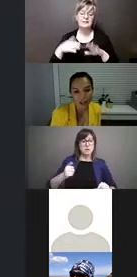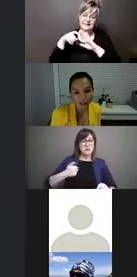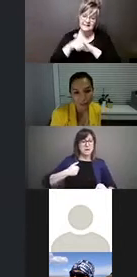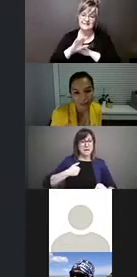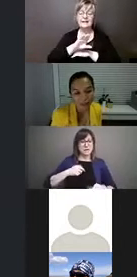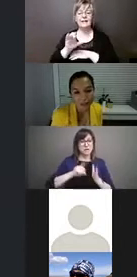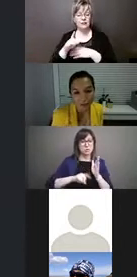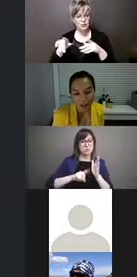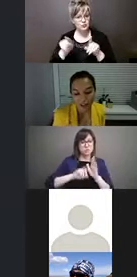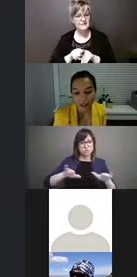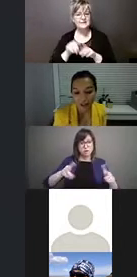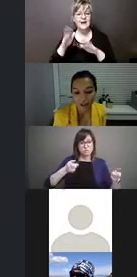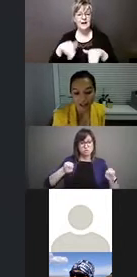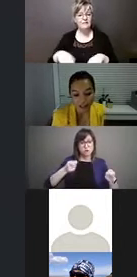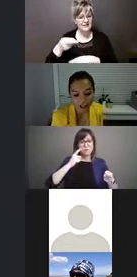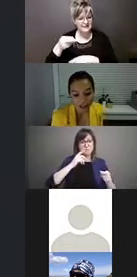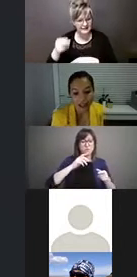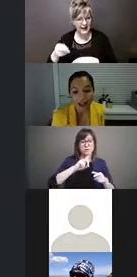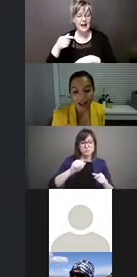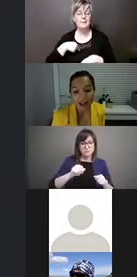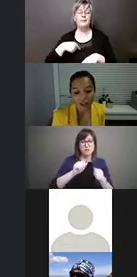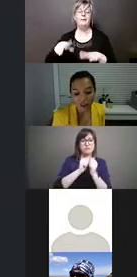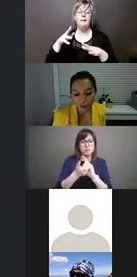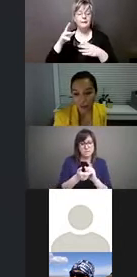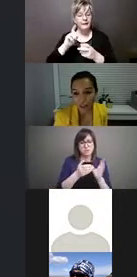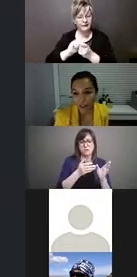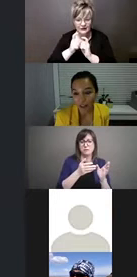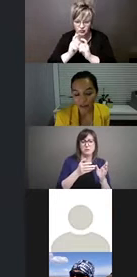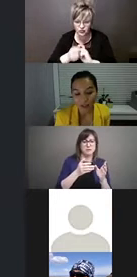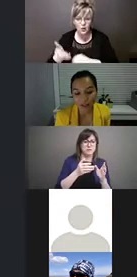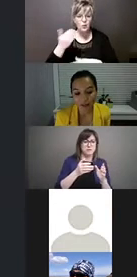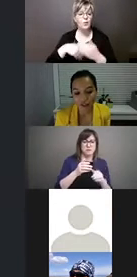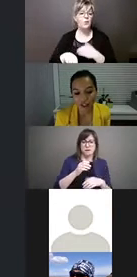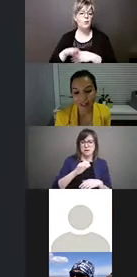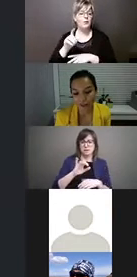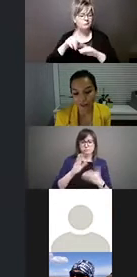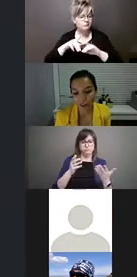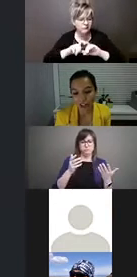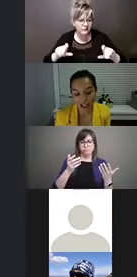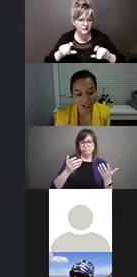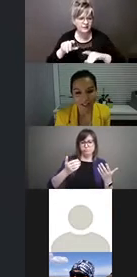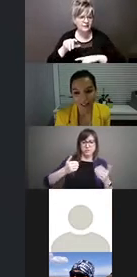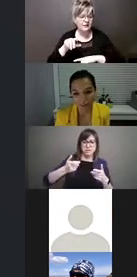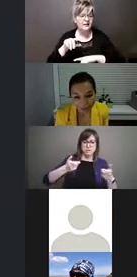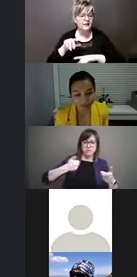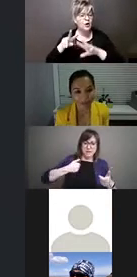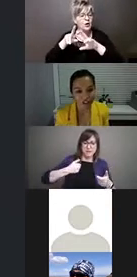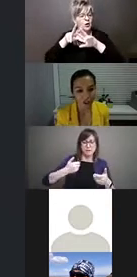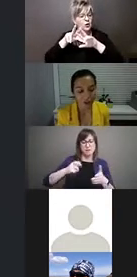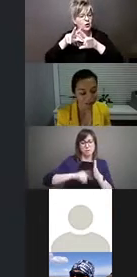in Childhood Disabilities, Participation and Knowledge Translation. Jane Friswicker, the Canada Research Chair in